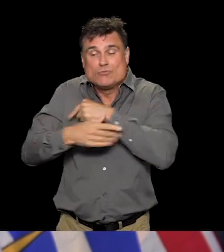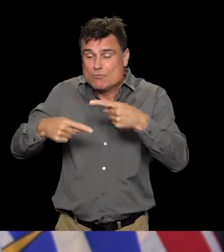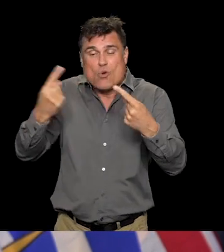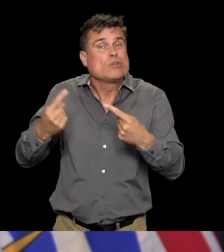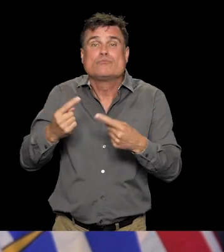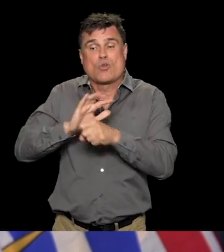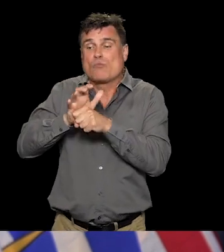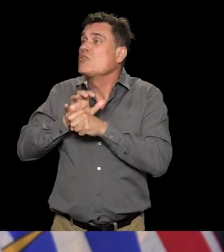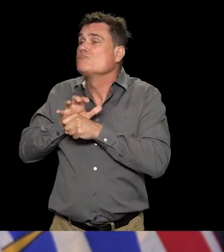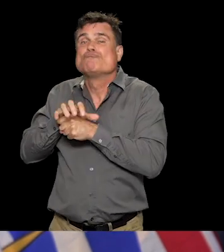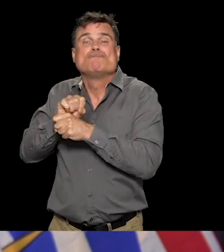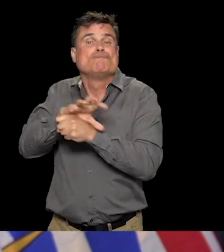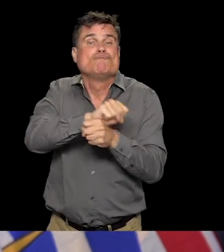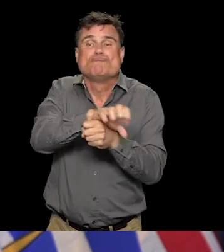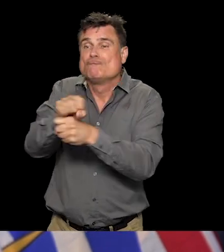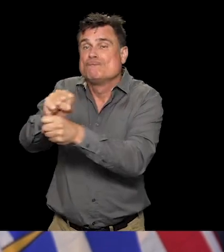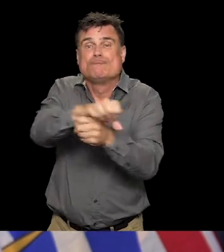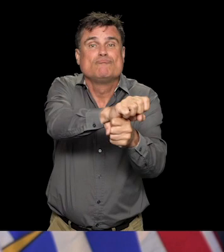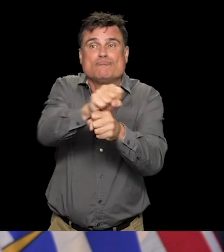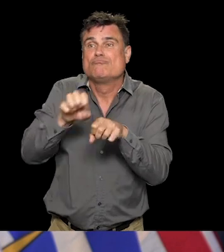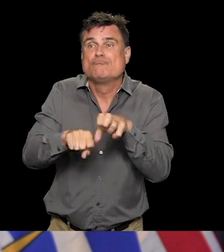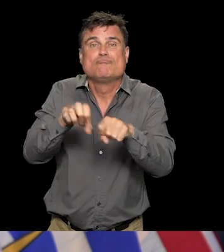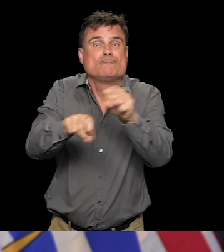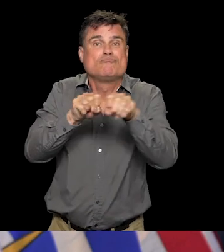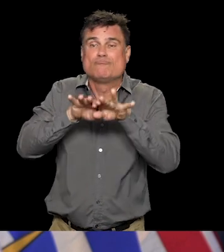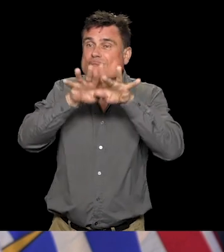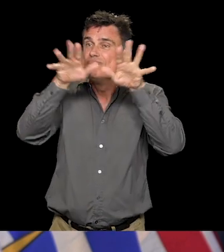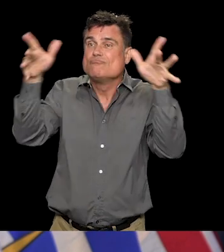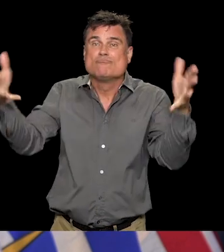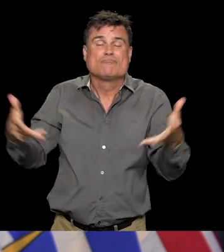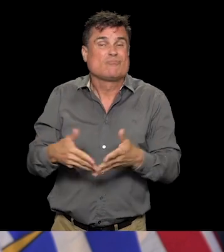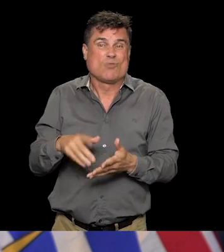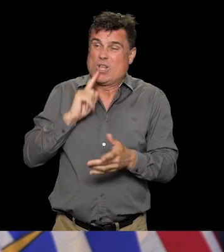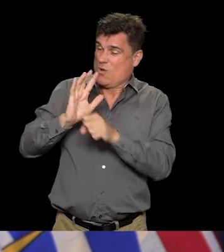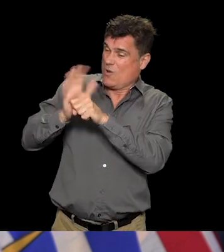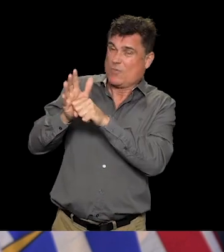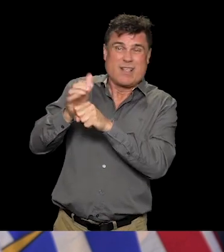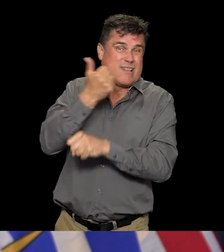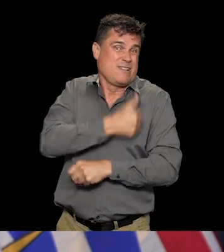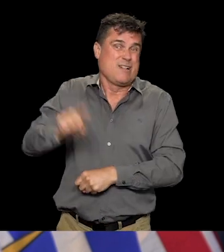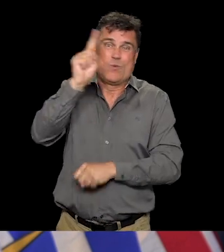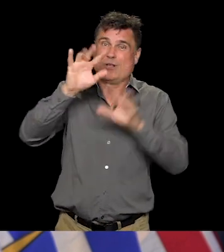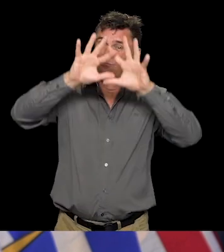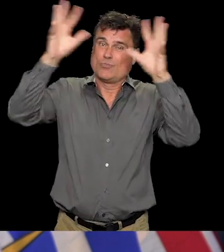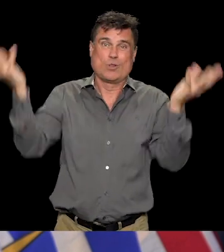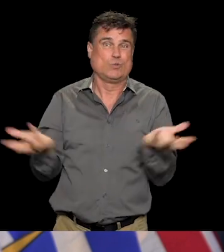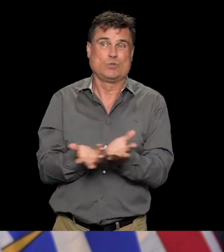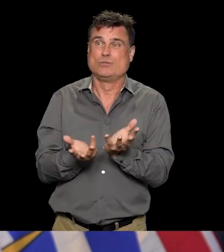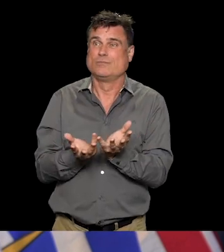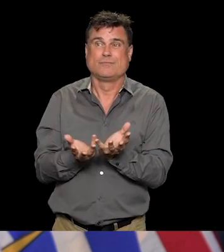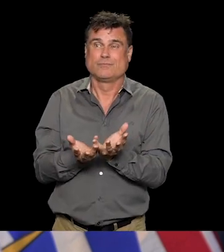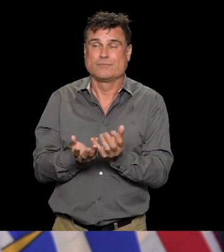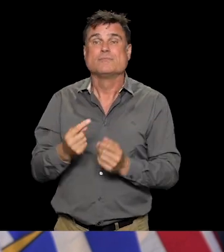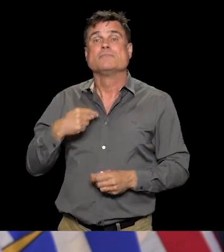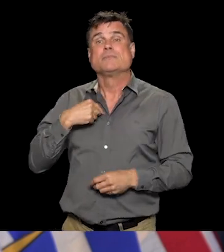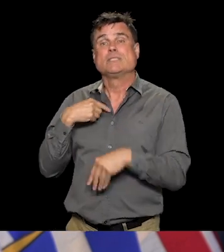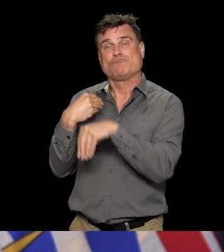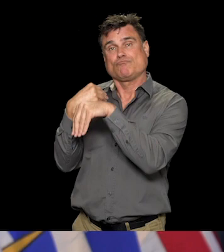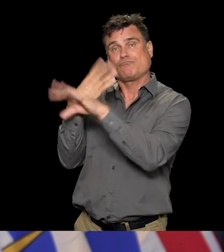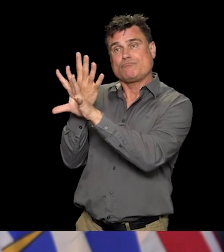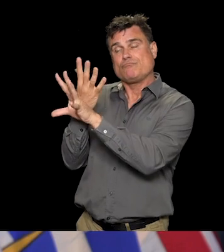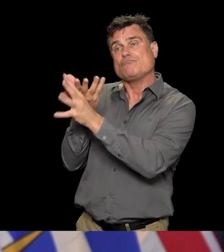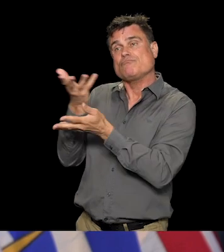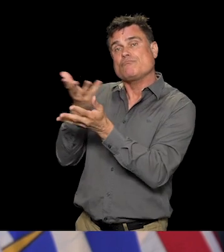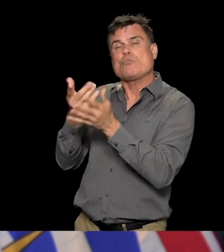Very early this morning, I was on a call talking with my colleagues around the world with the WHO, looking at how we are